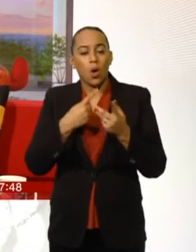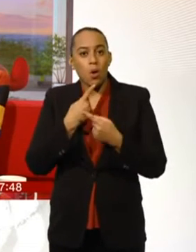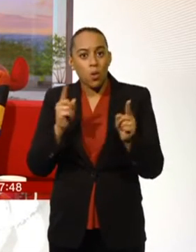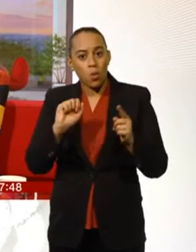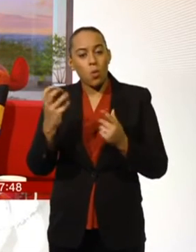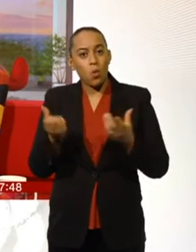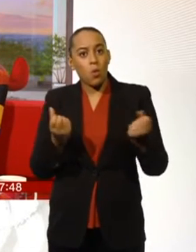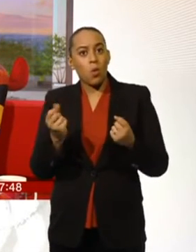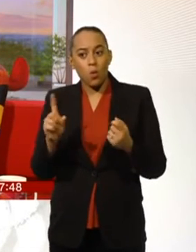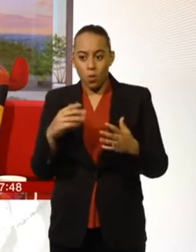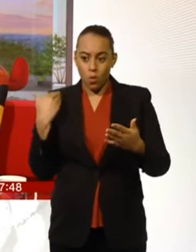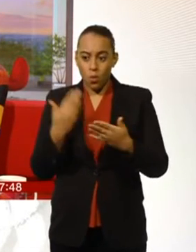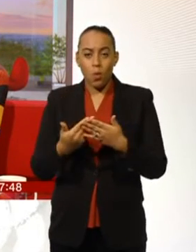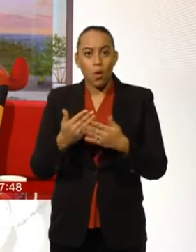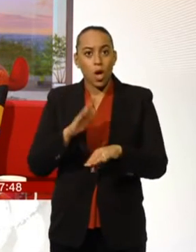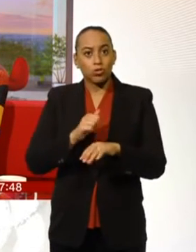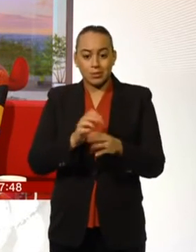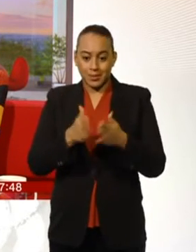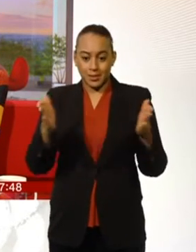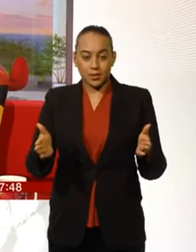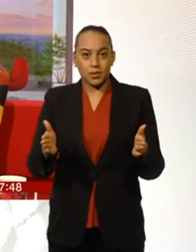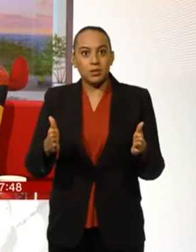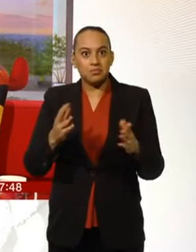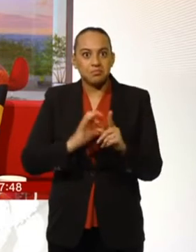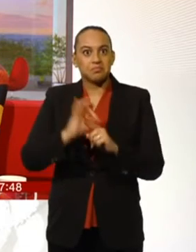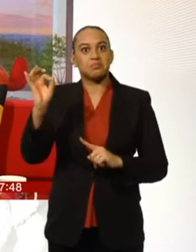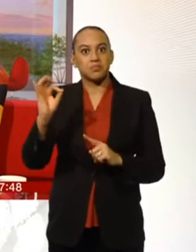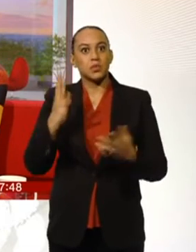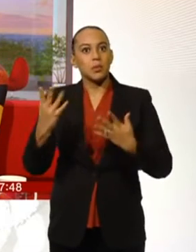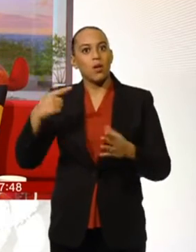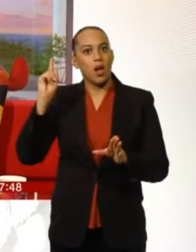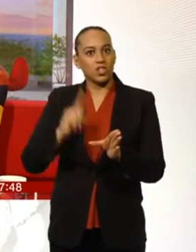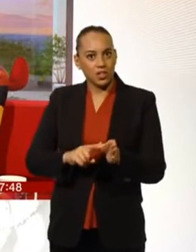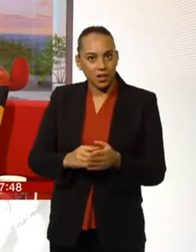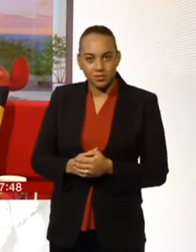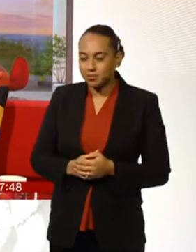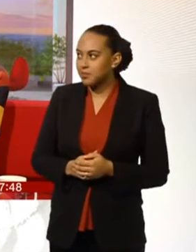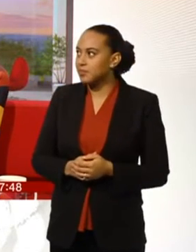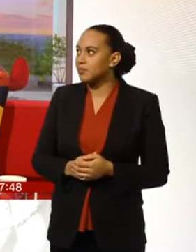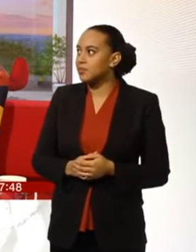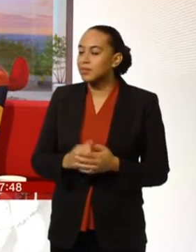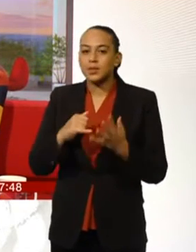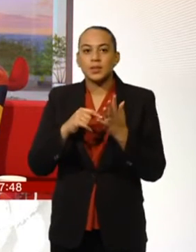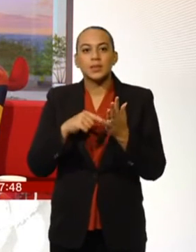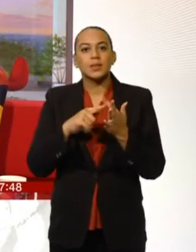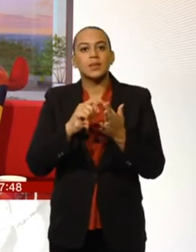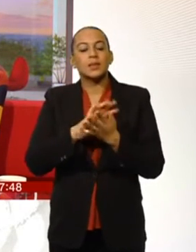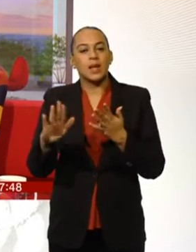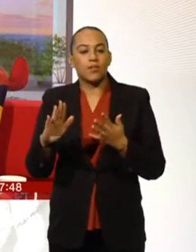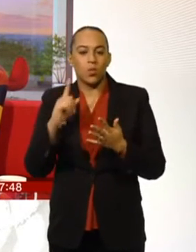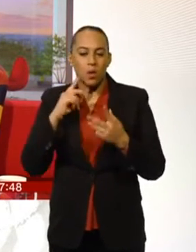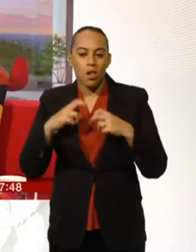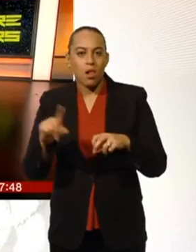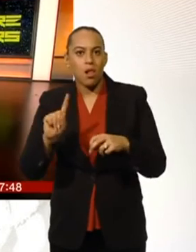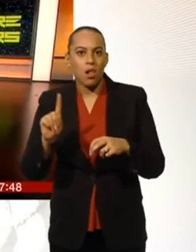in the UK over the crucial Christmas period rose compared with last year. Steph's looking back at a week of festive figures to see how the store